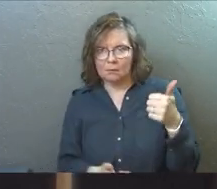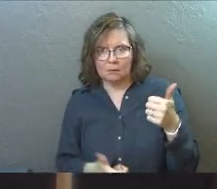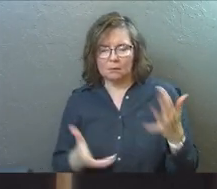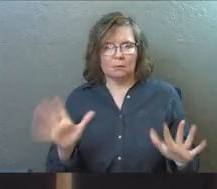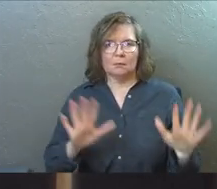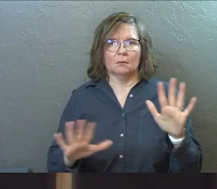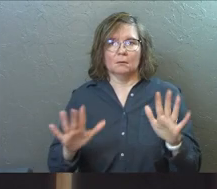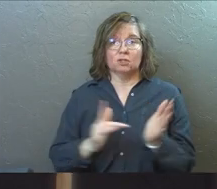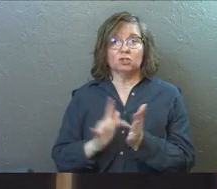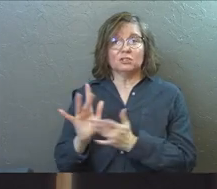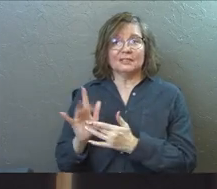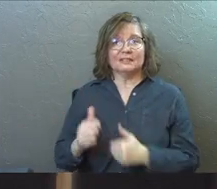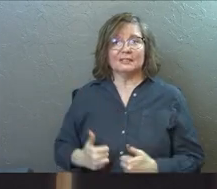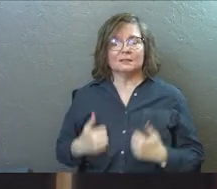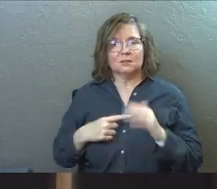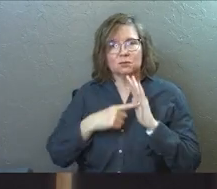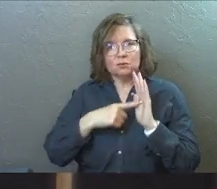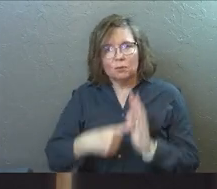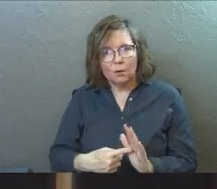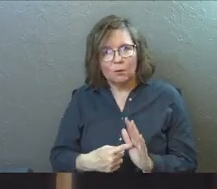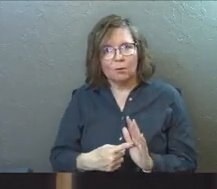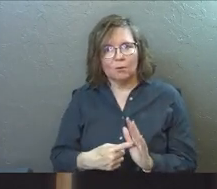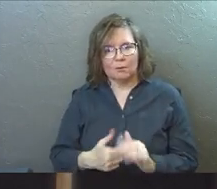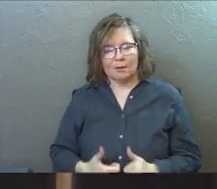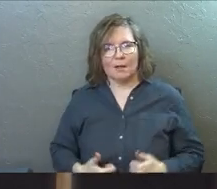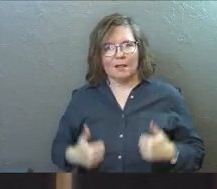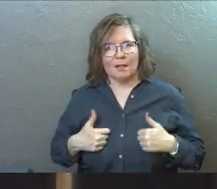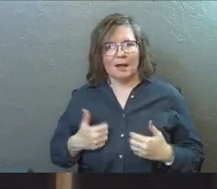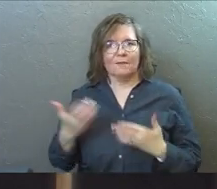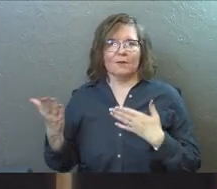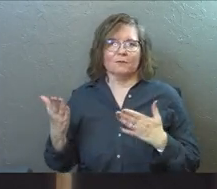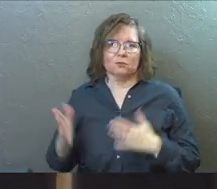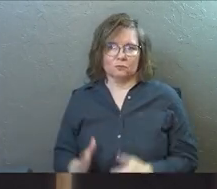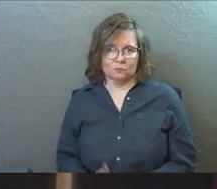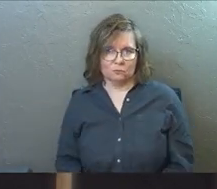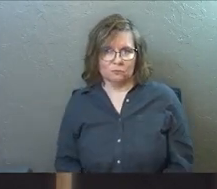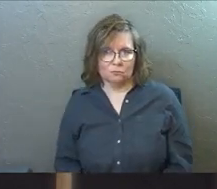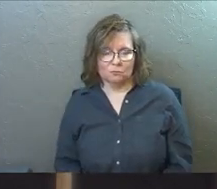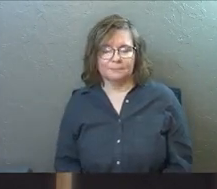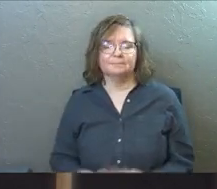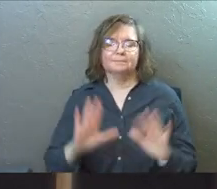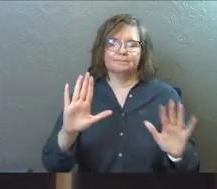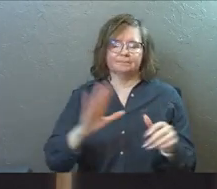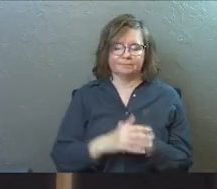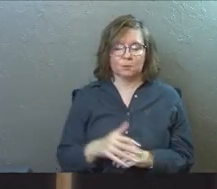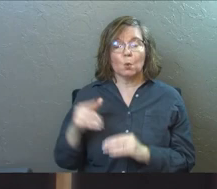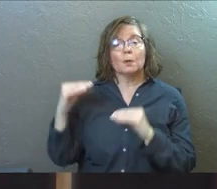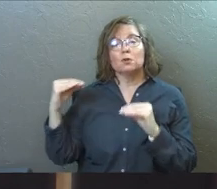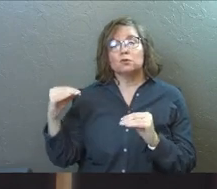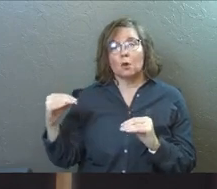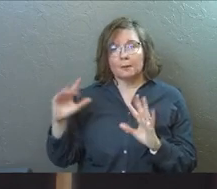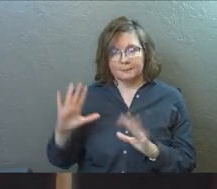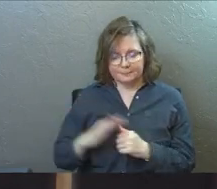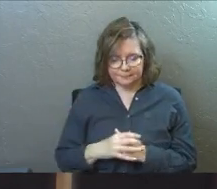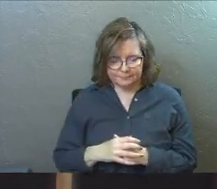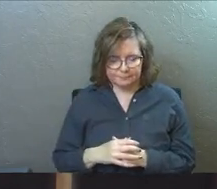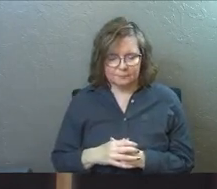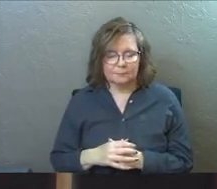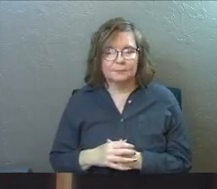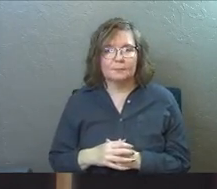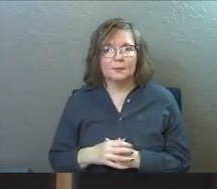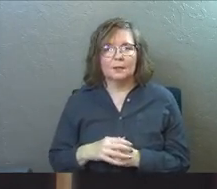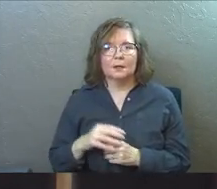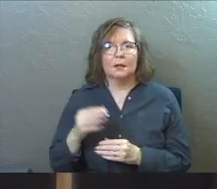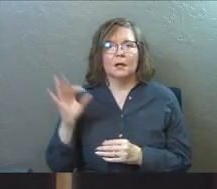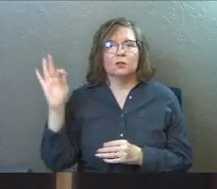Jesus lived the life of a servant. So here's where he taught this. This is the Sermon